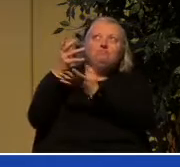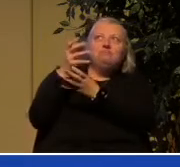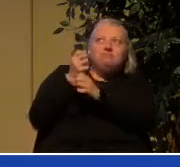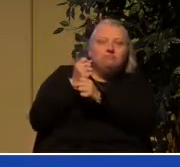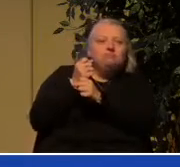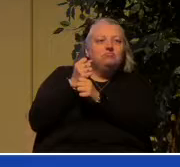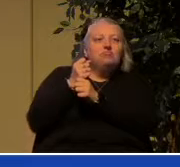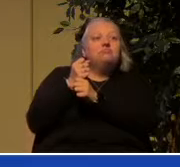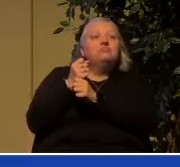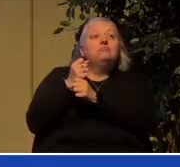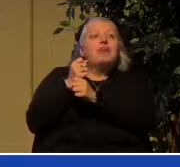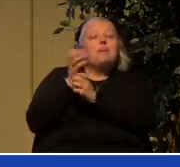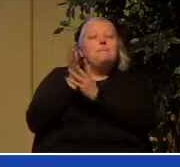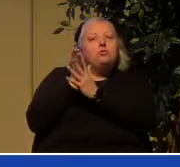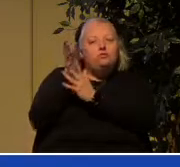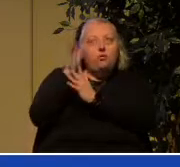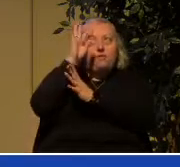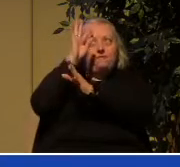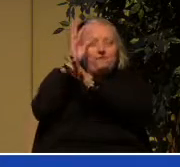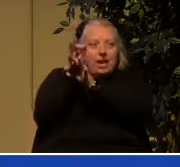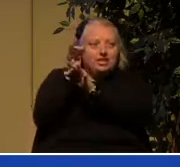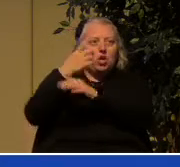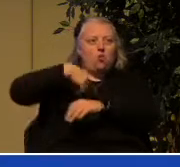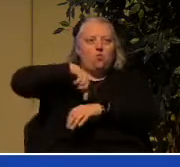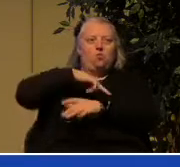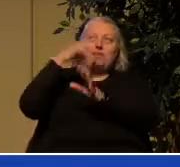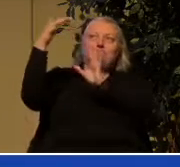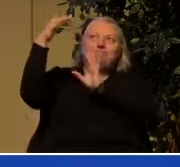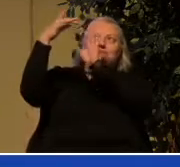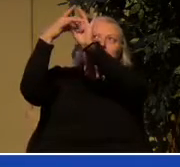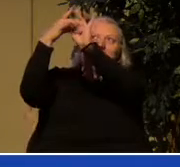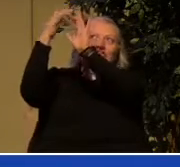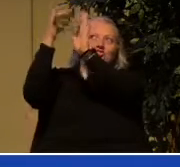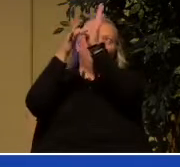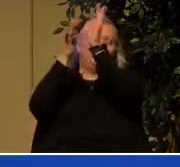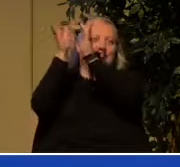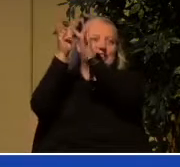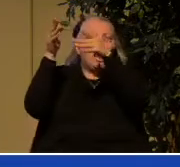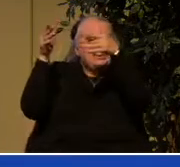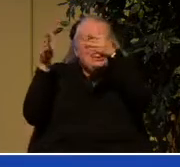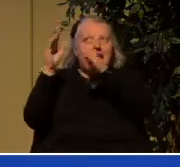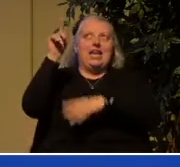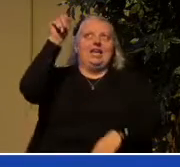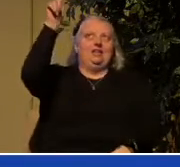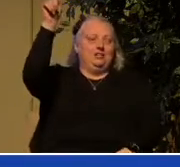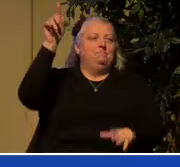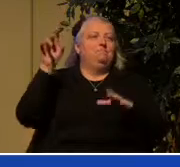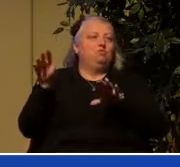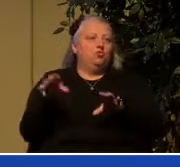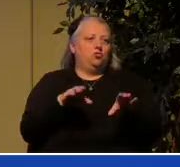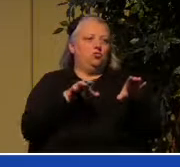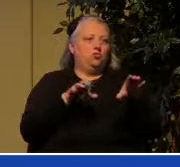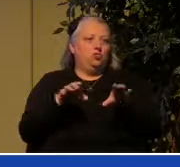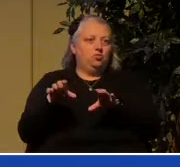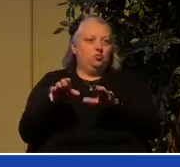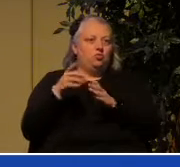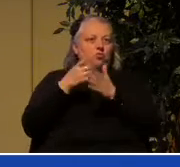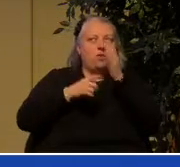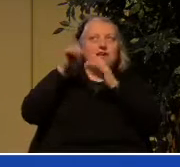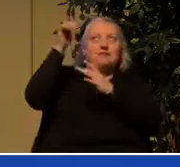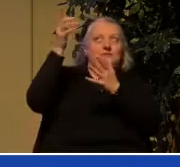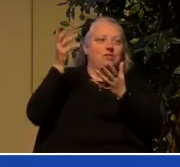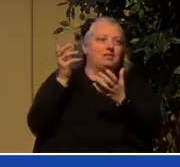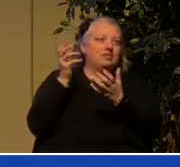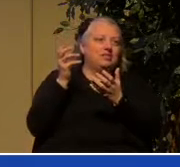if by faith we're joined to Jesus and let him do what he must do